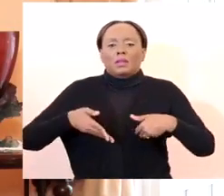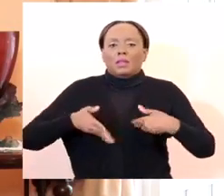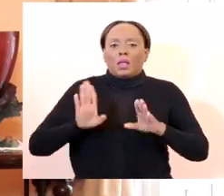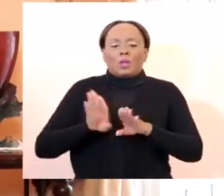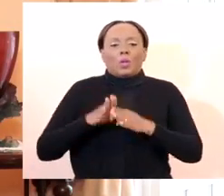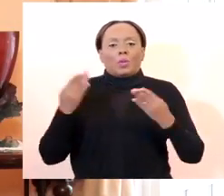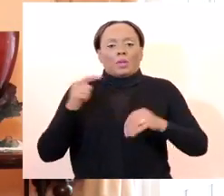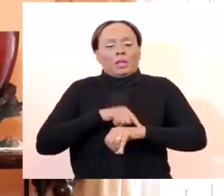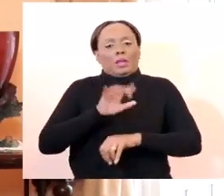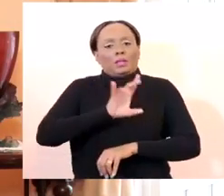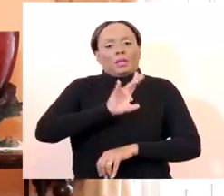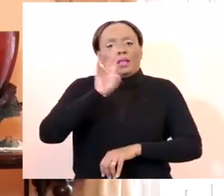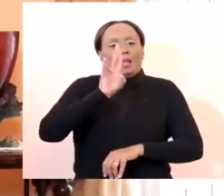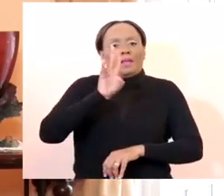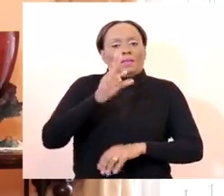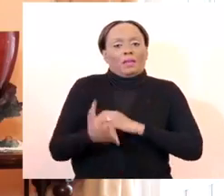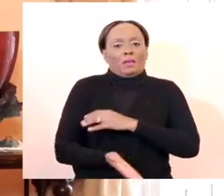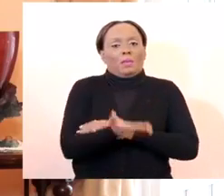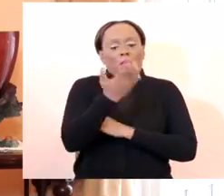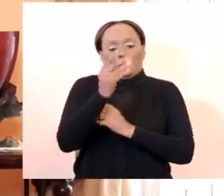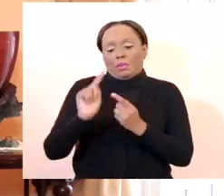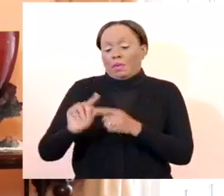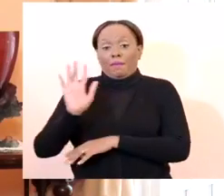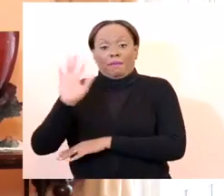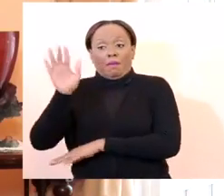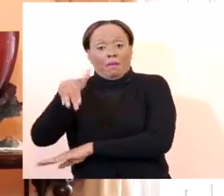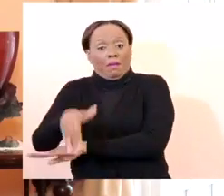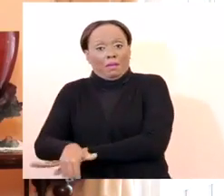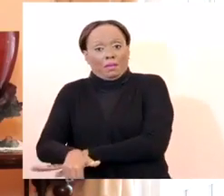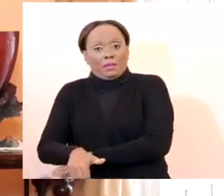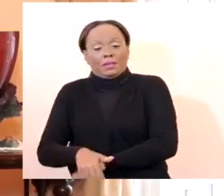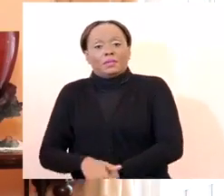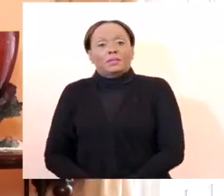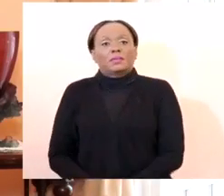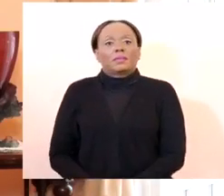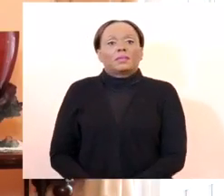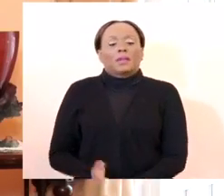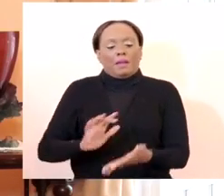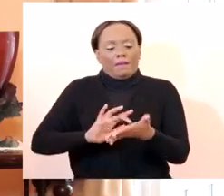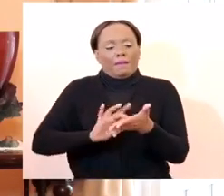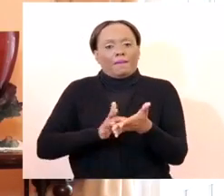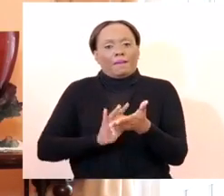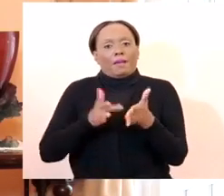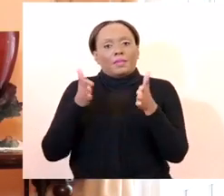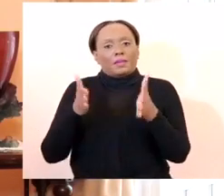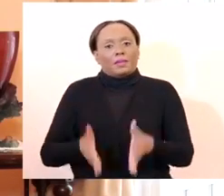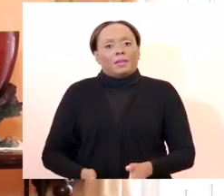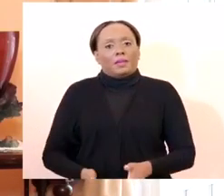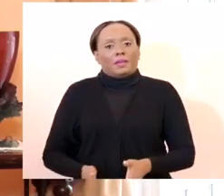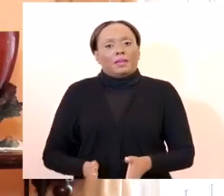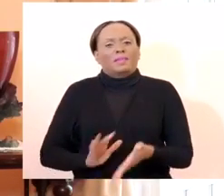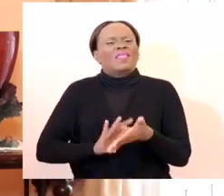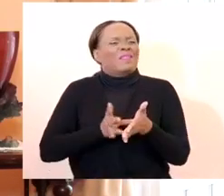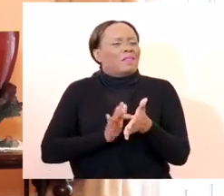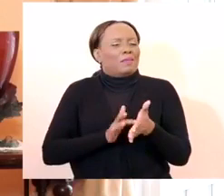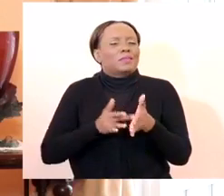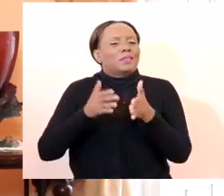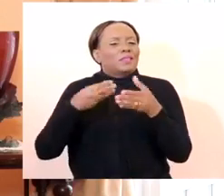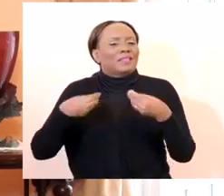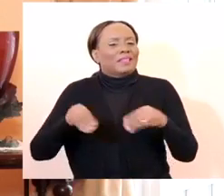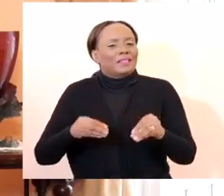hours of 7 a.m. and 5 p.m. Pharmacies, for personal shopping and the filling of prescriptions,